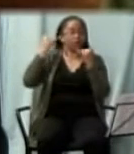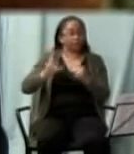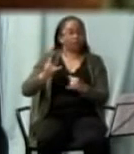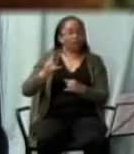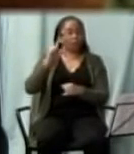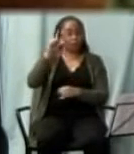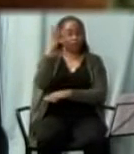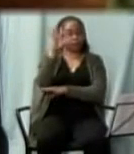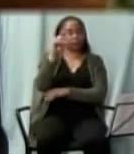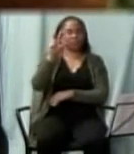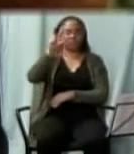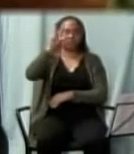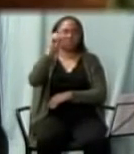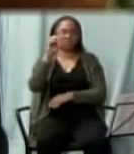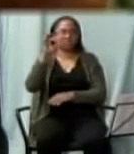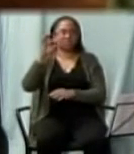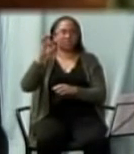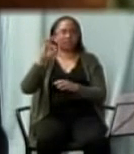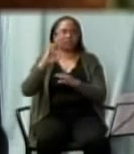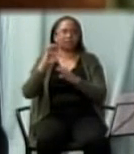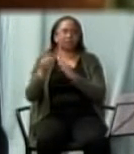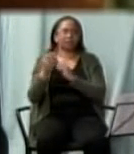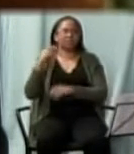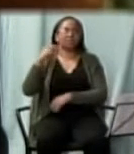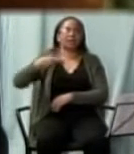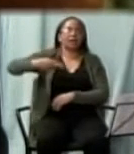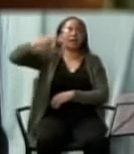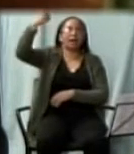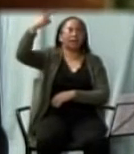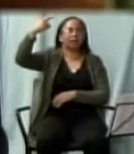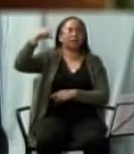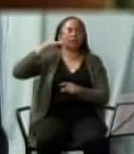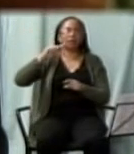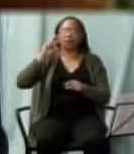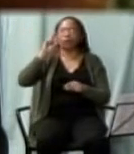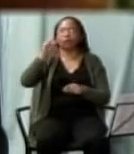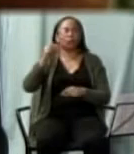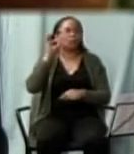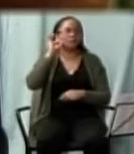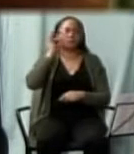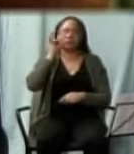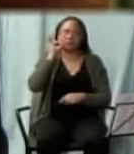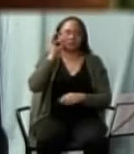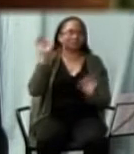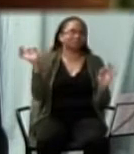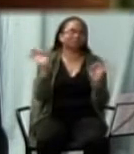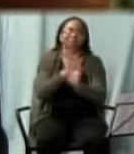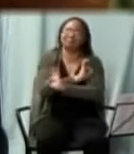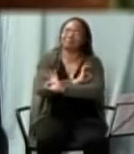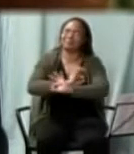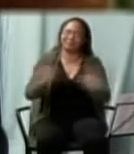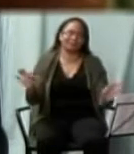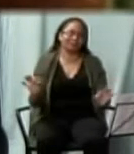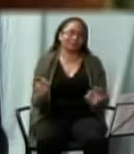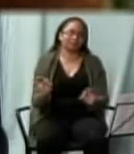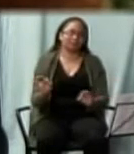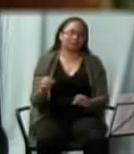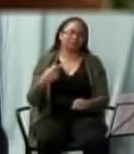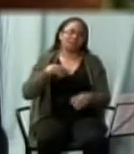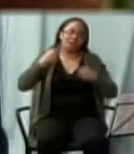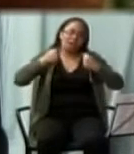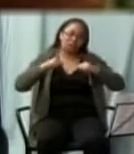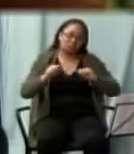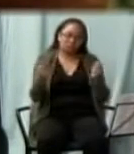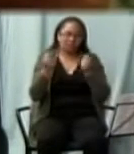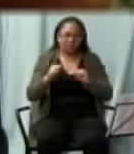high but not a single date on it. Even though I dug around it,